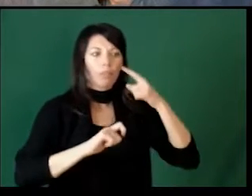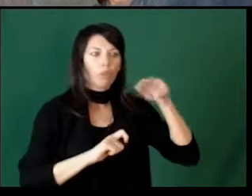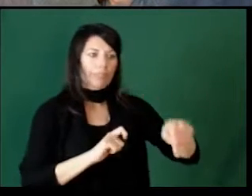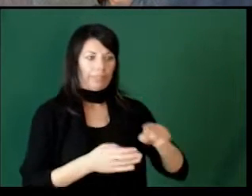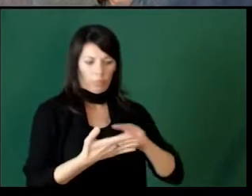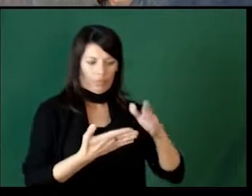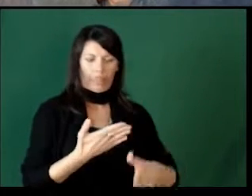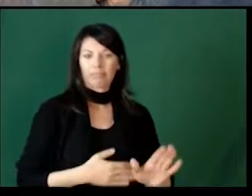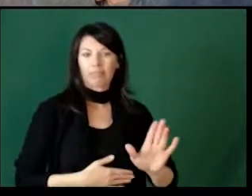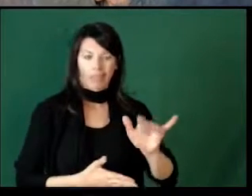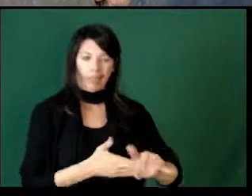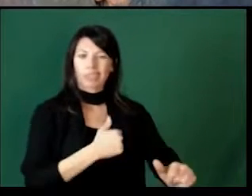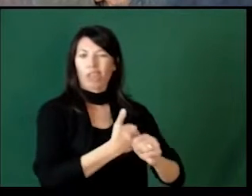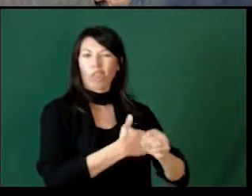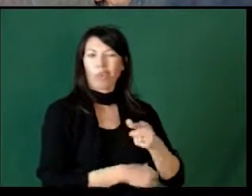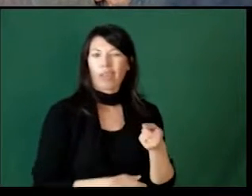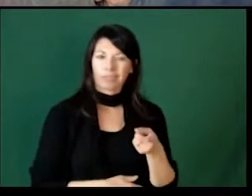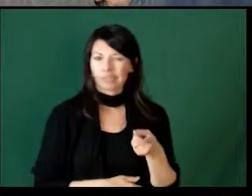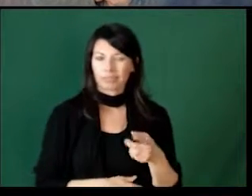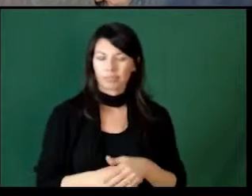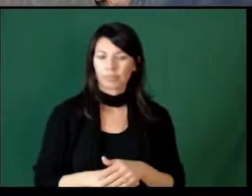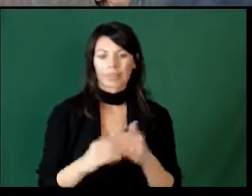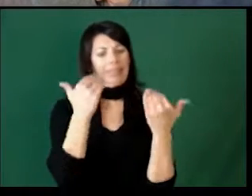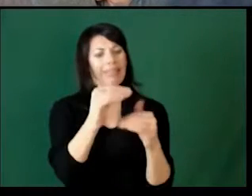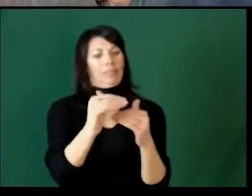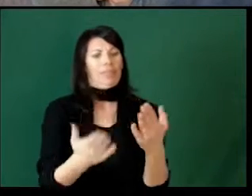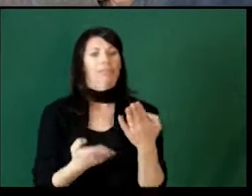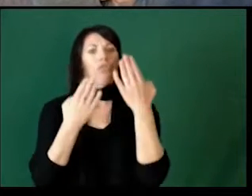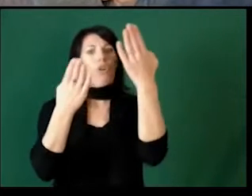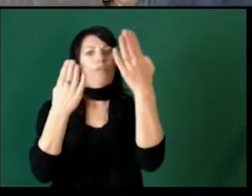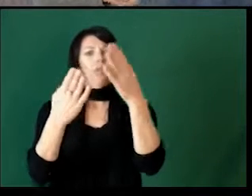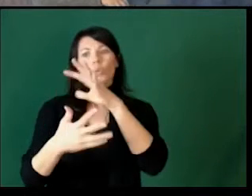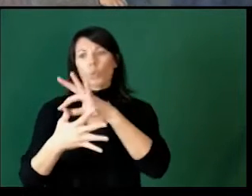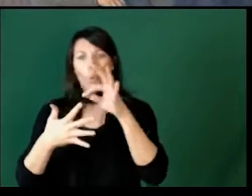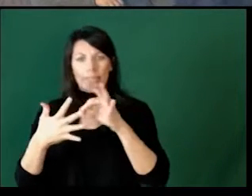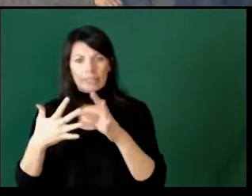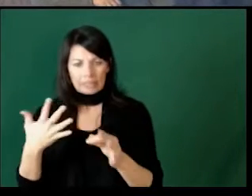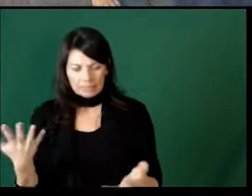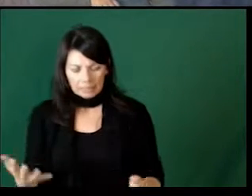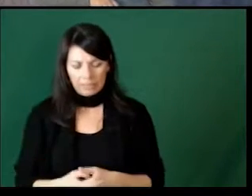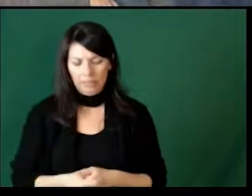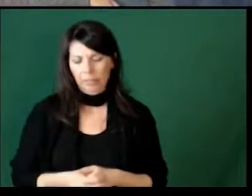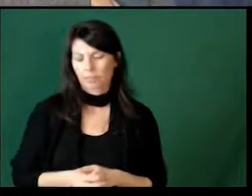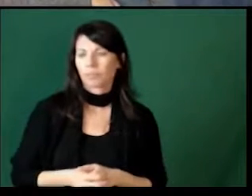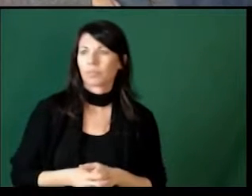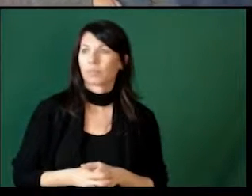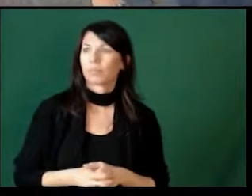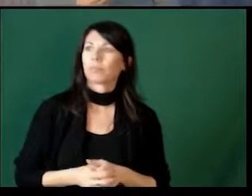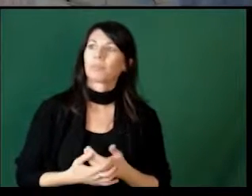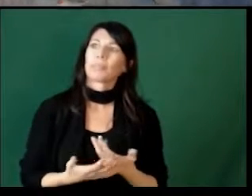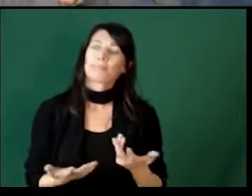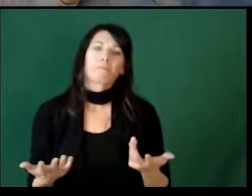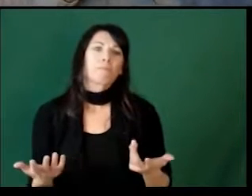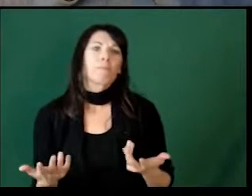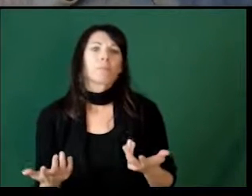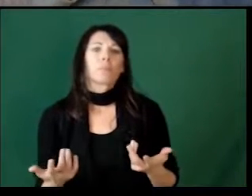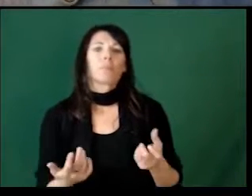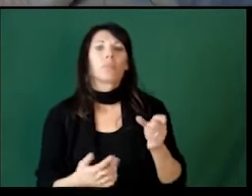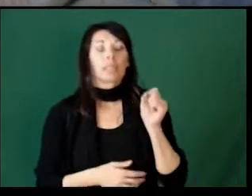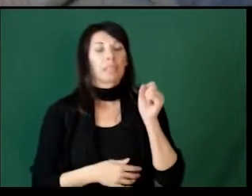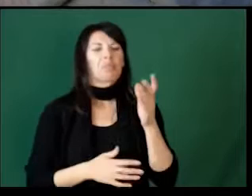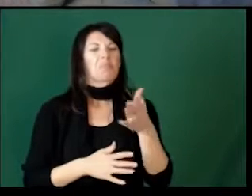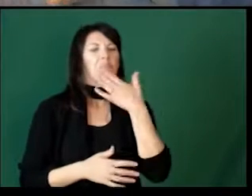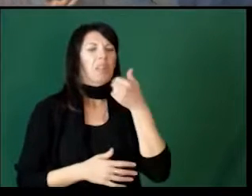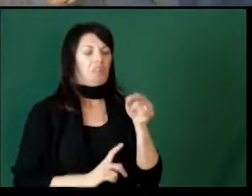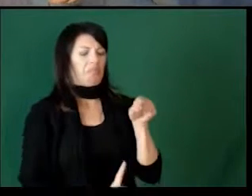grounded for the weekend, that's a threat. Limits offer choices more so if you said